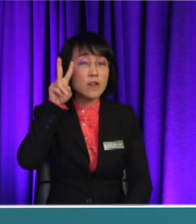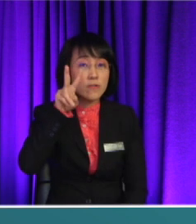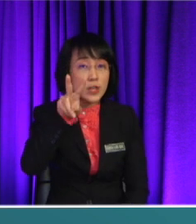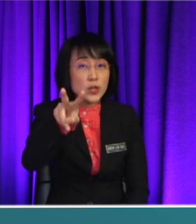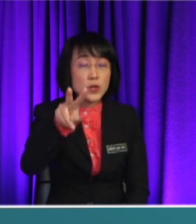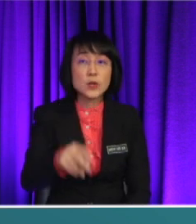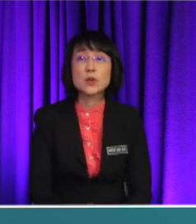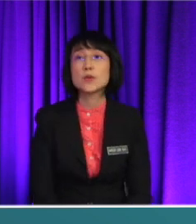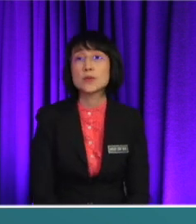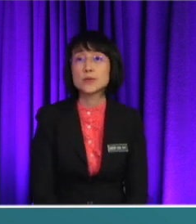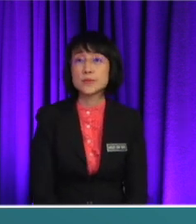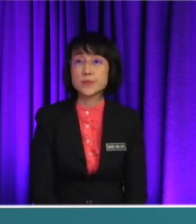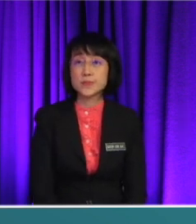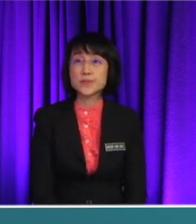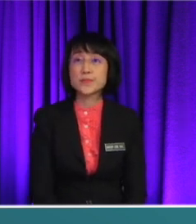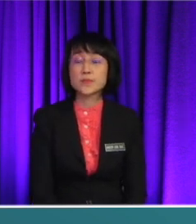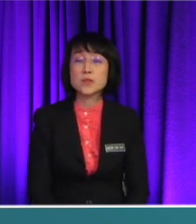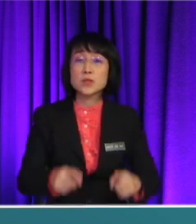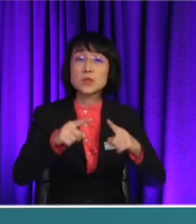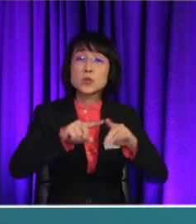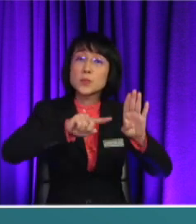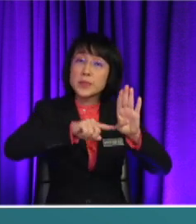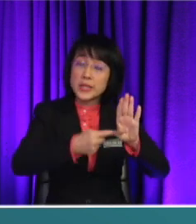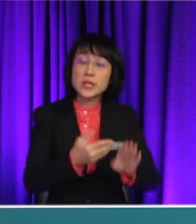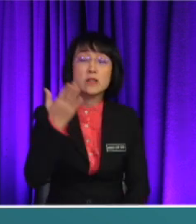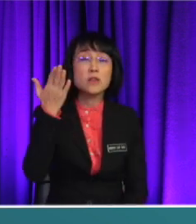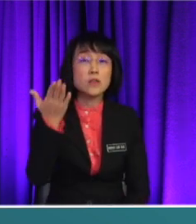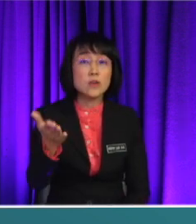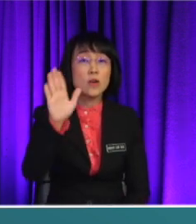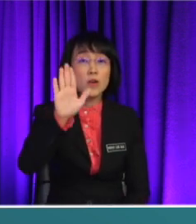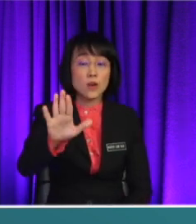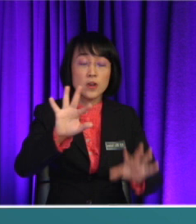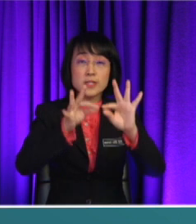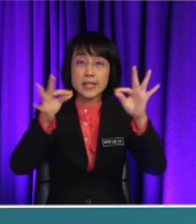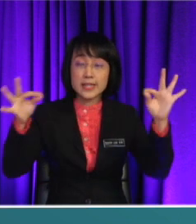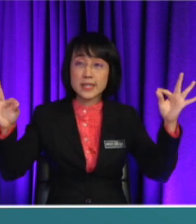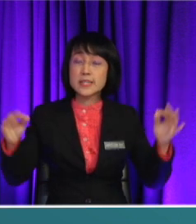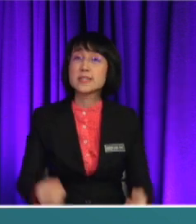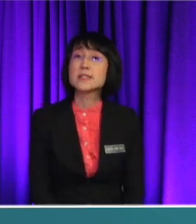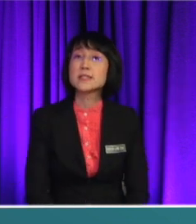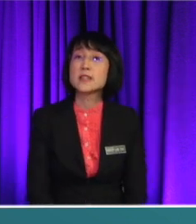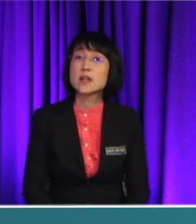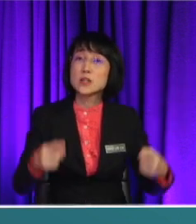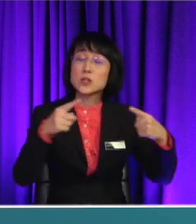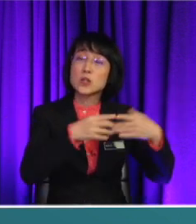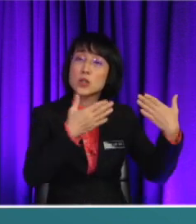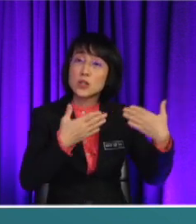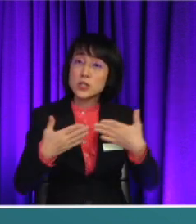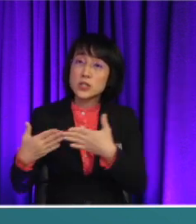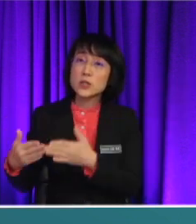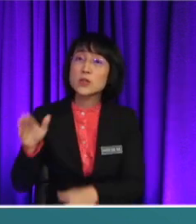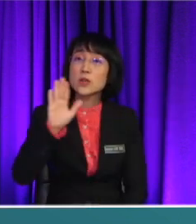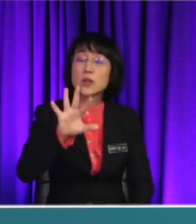To begin your sentence If you would like to express your opinions, right? Yeah So, to continue with your sentence